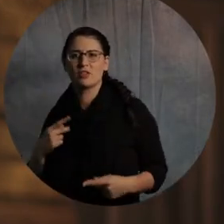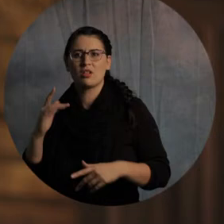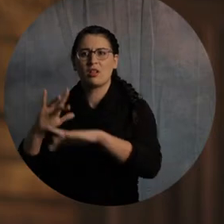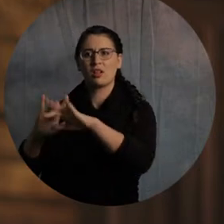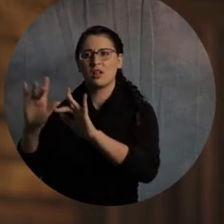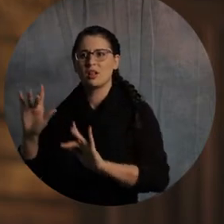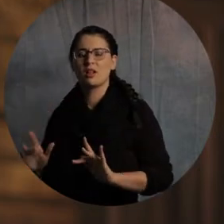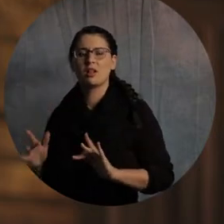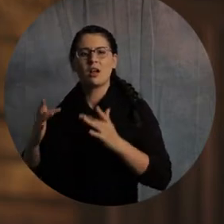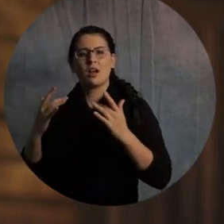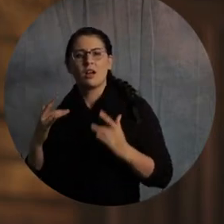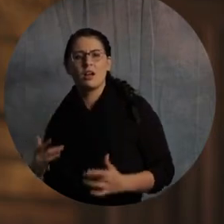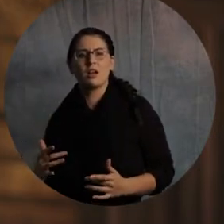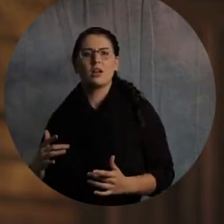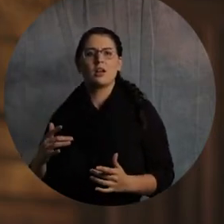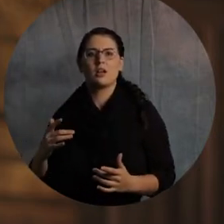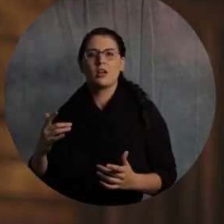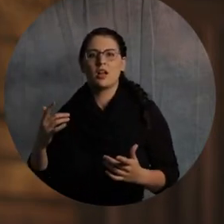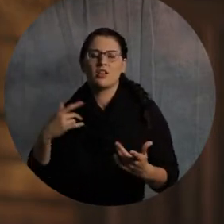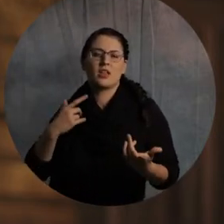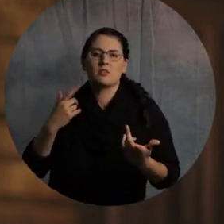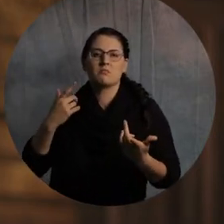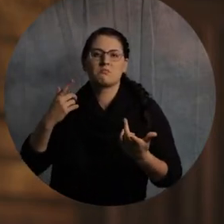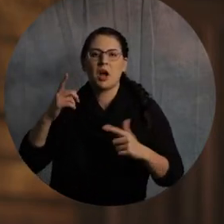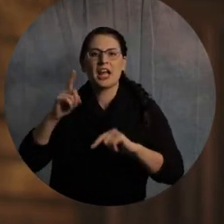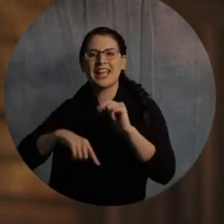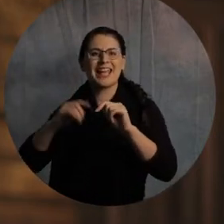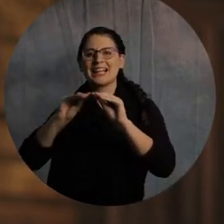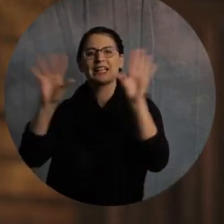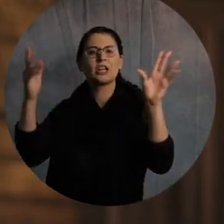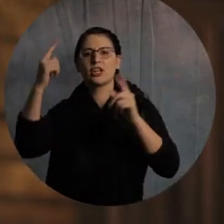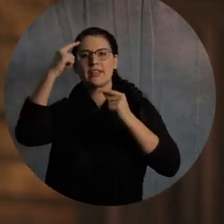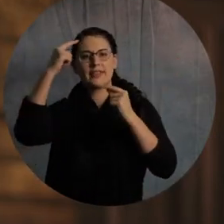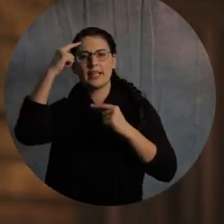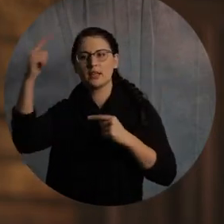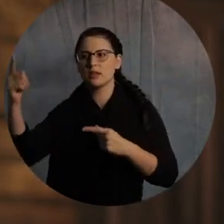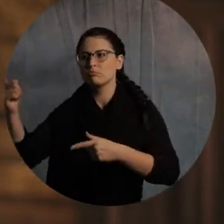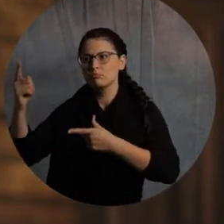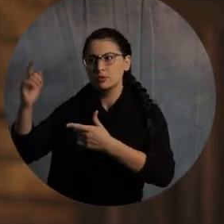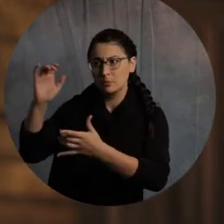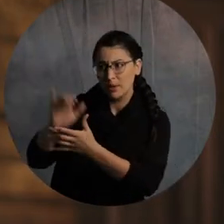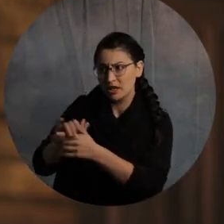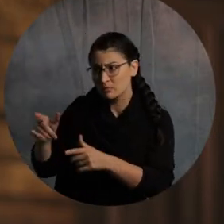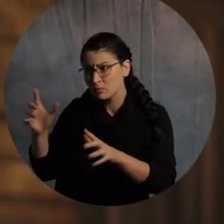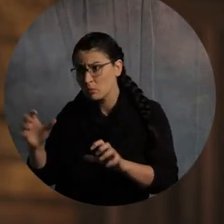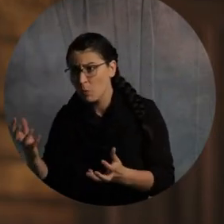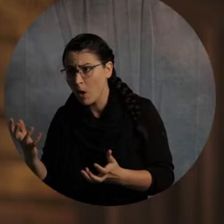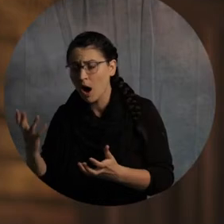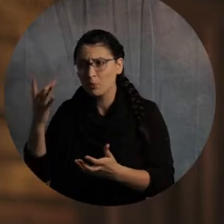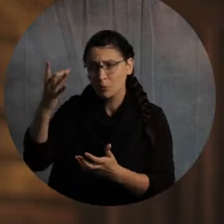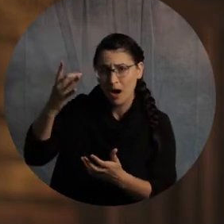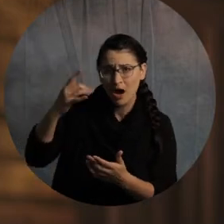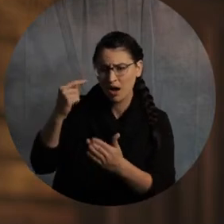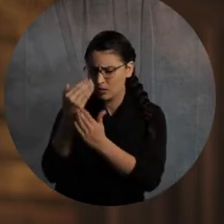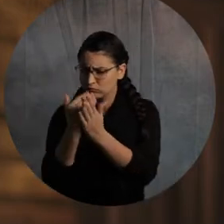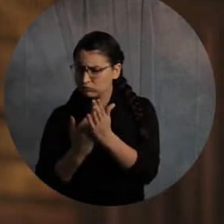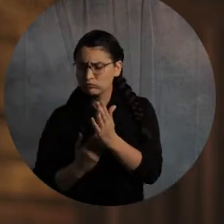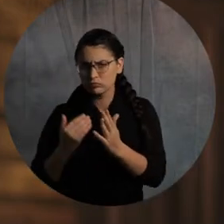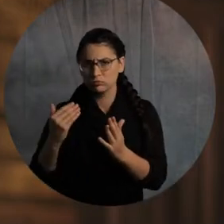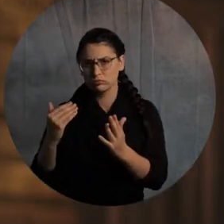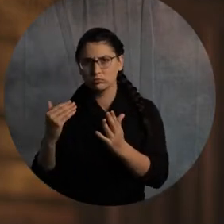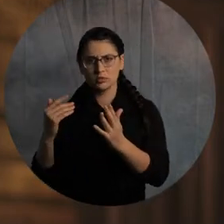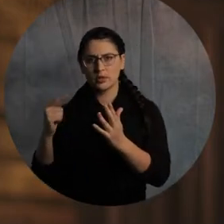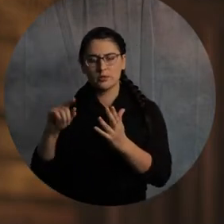get physical, physical. So that's what would become the driving force of, I'm going to get on the plane and go